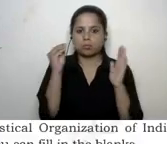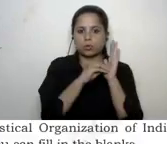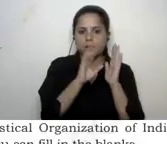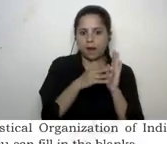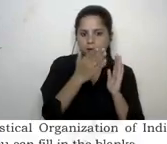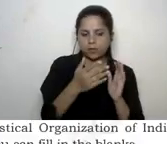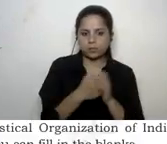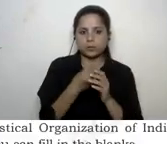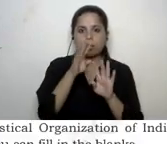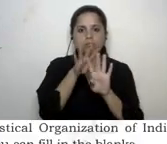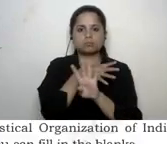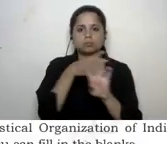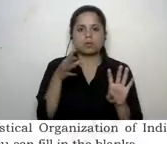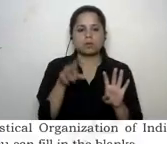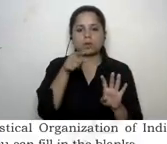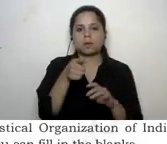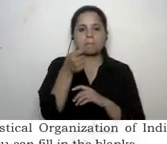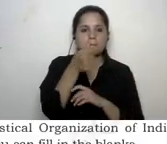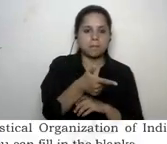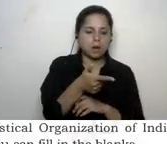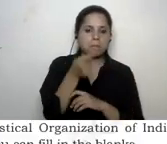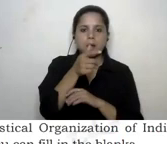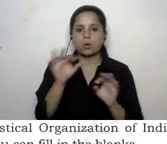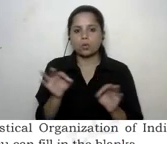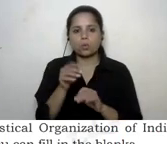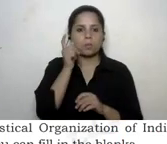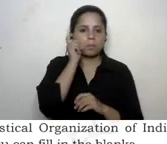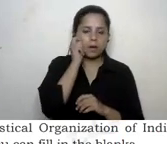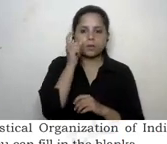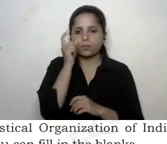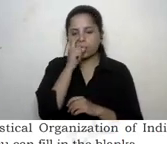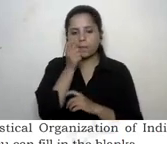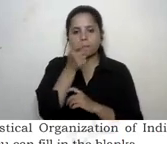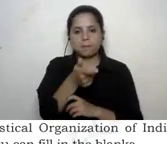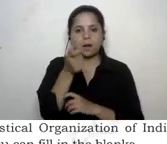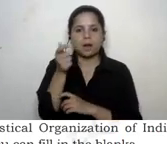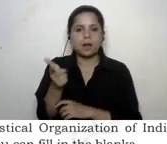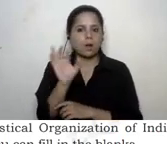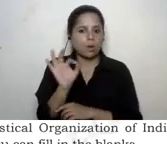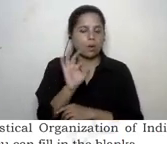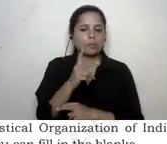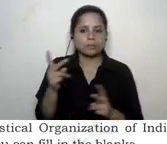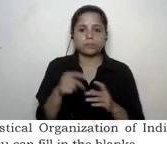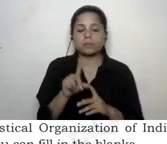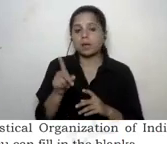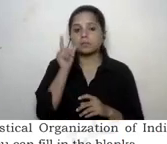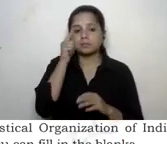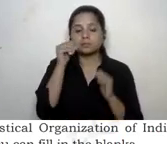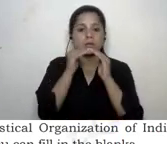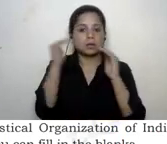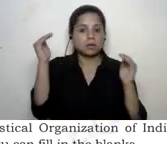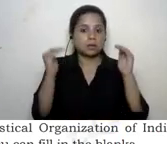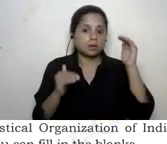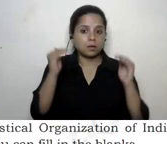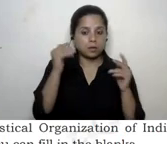there's some statistics about paid and unpaid work for men and women but apart from gender equality what